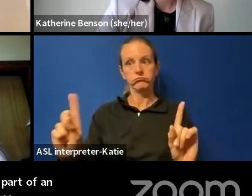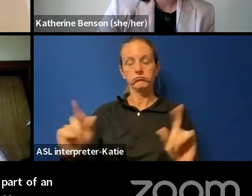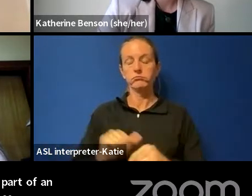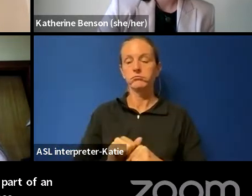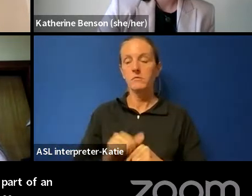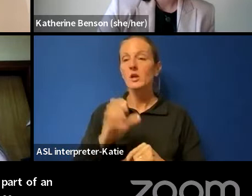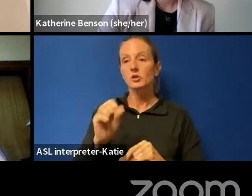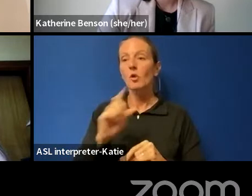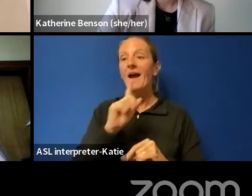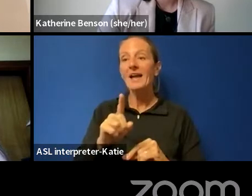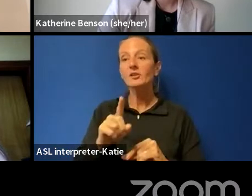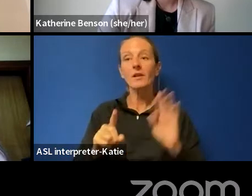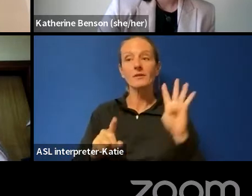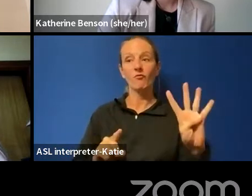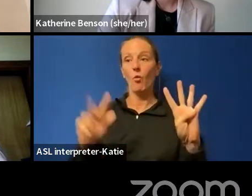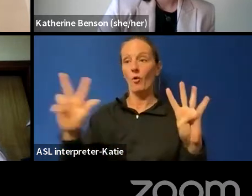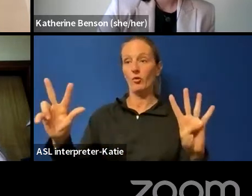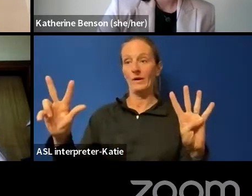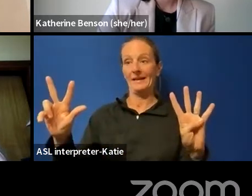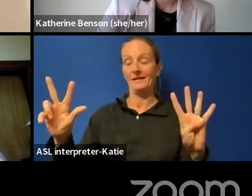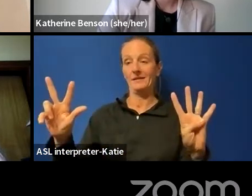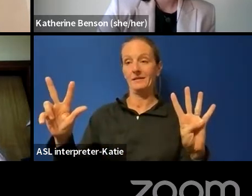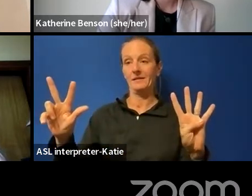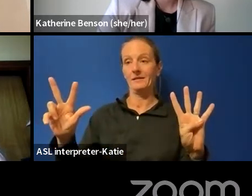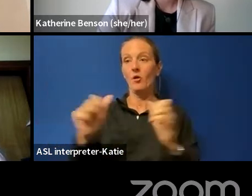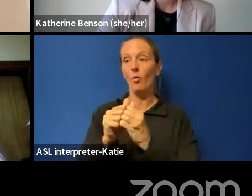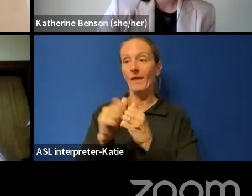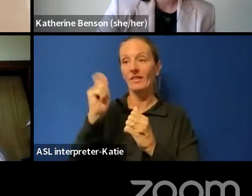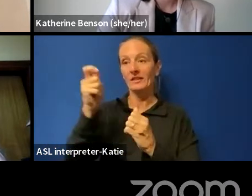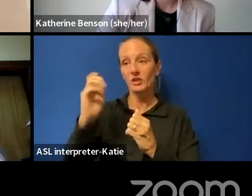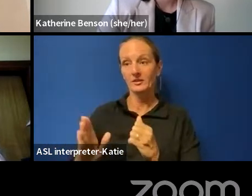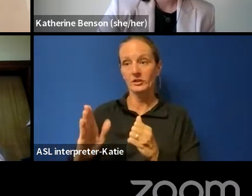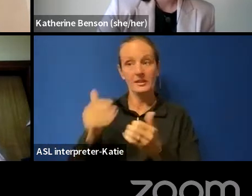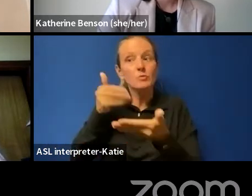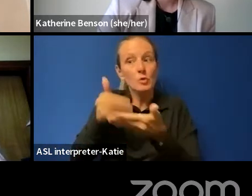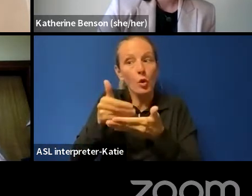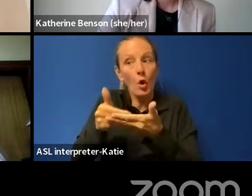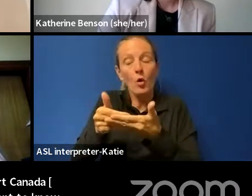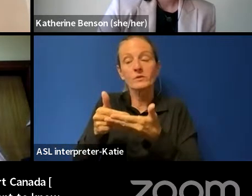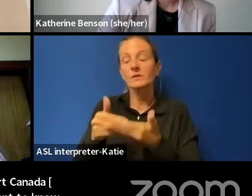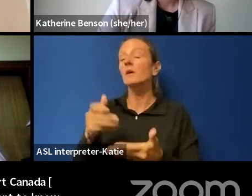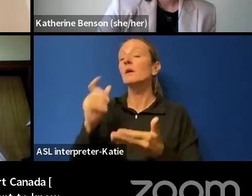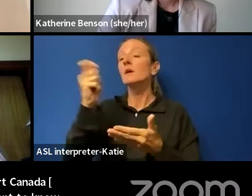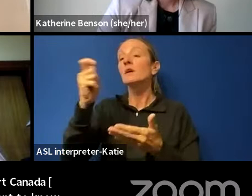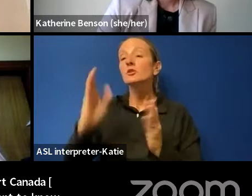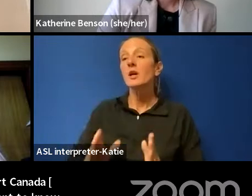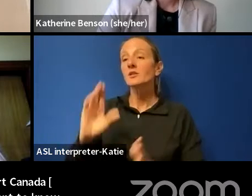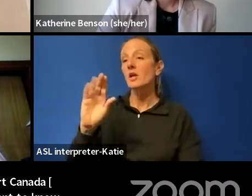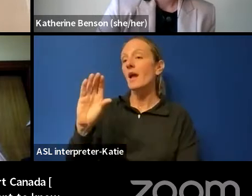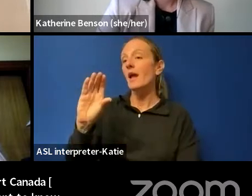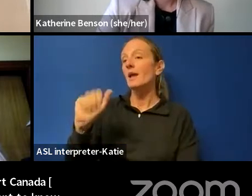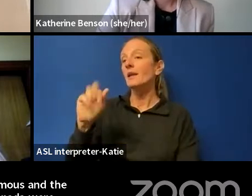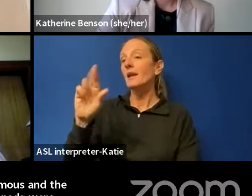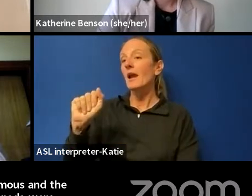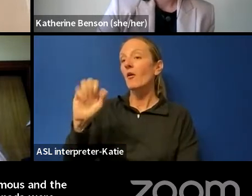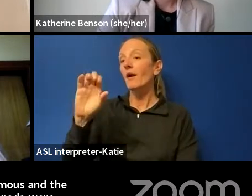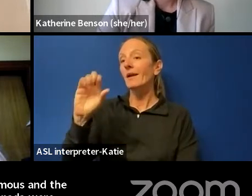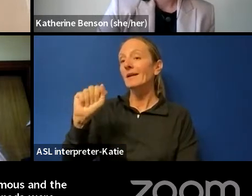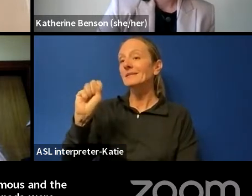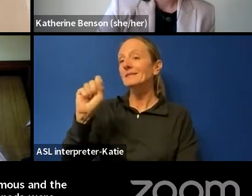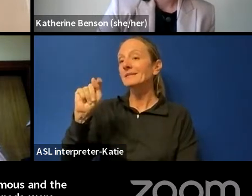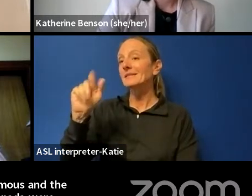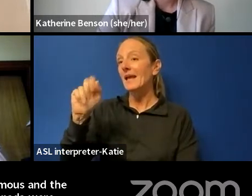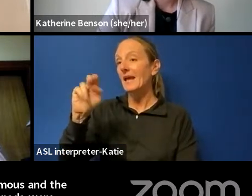split 4-3, so very close. Justice Karakistanis, who was writing for the disagreeing portion,